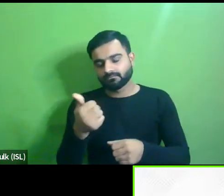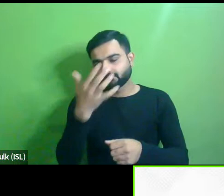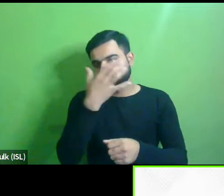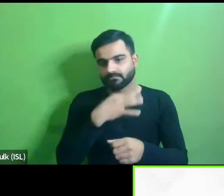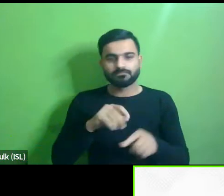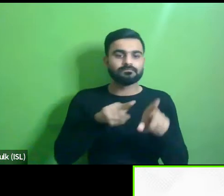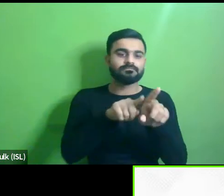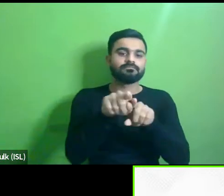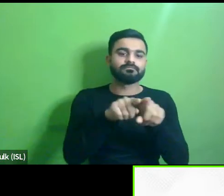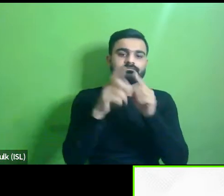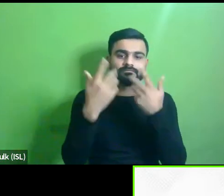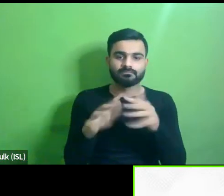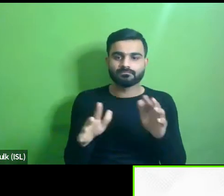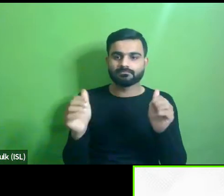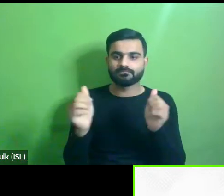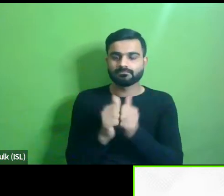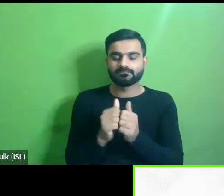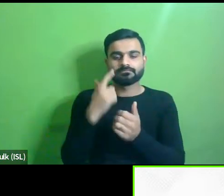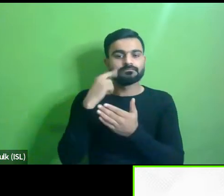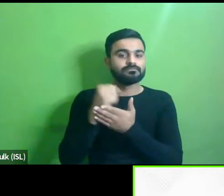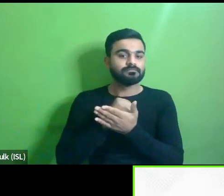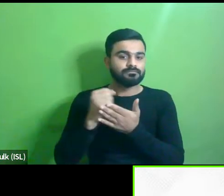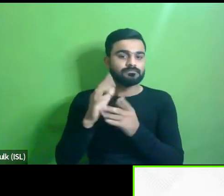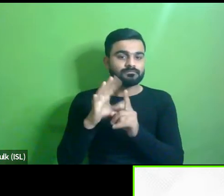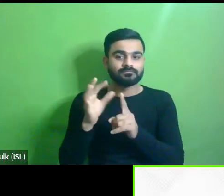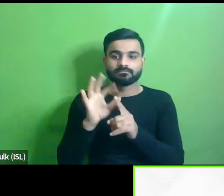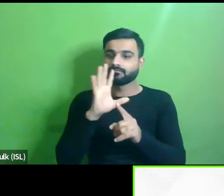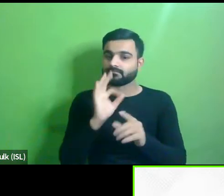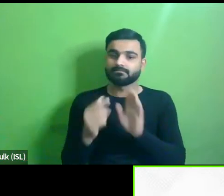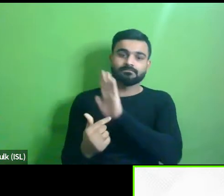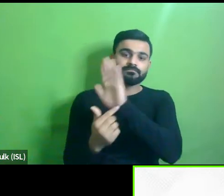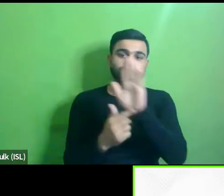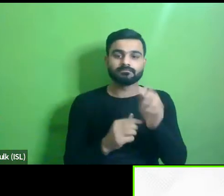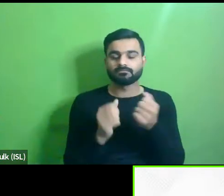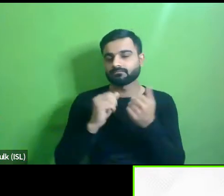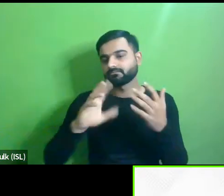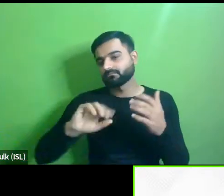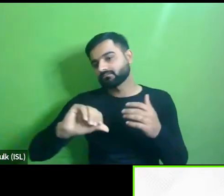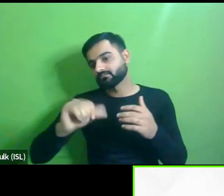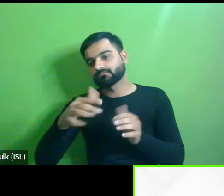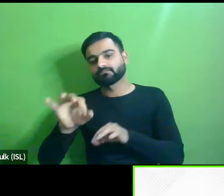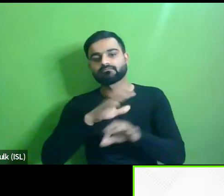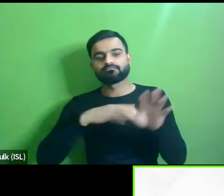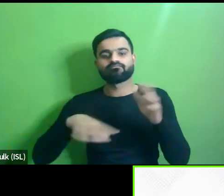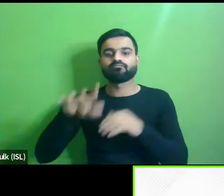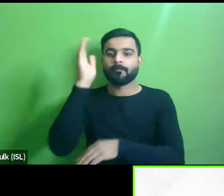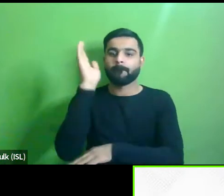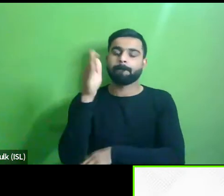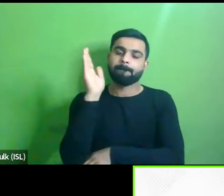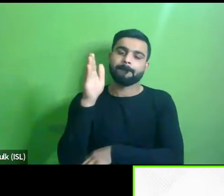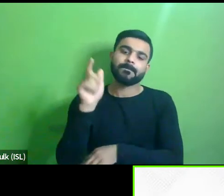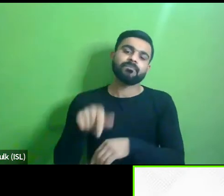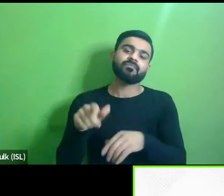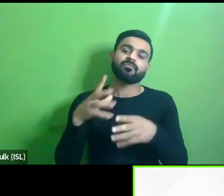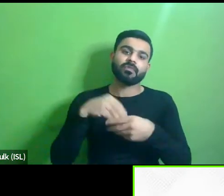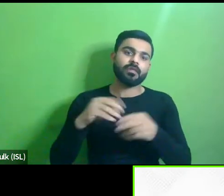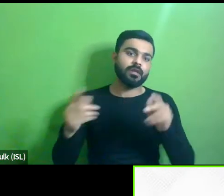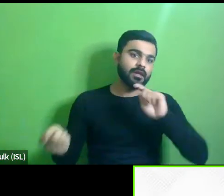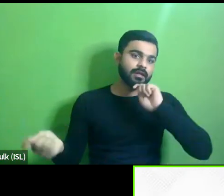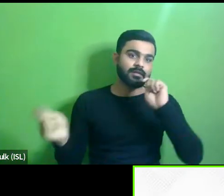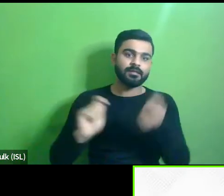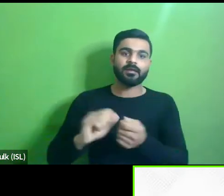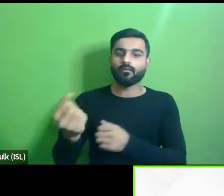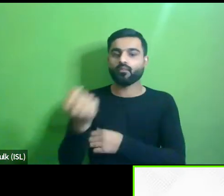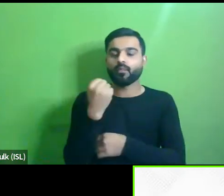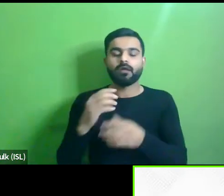example um and a best practice which can actually be replicated in many other cities uh the presentation also demonstrated the power of